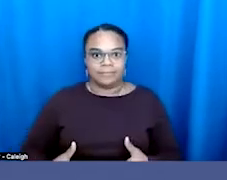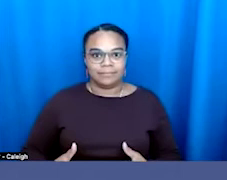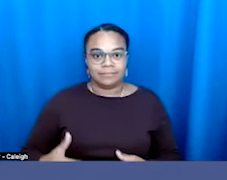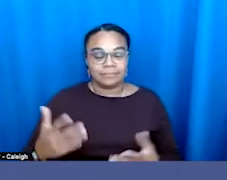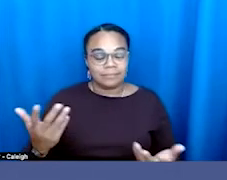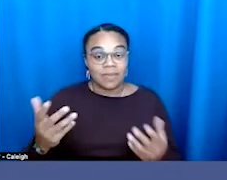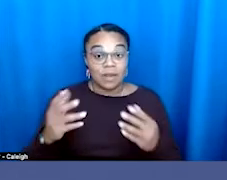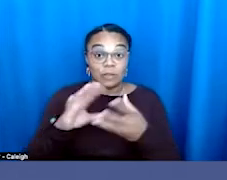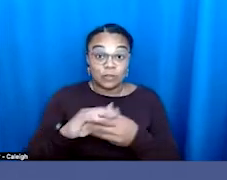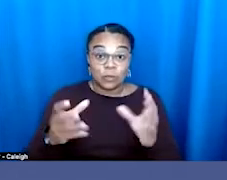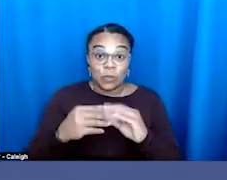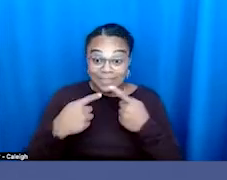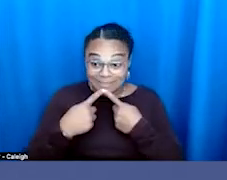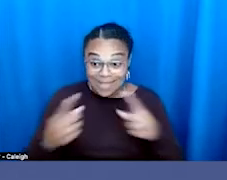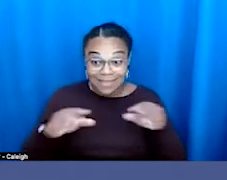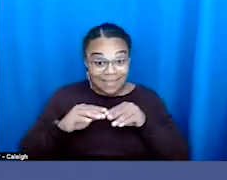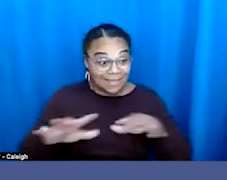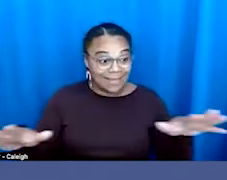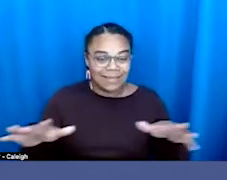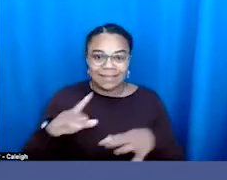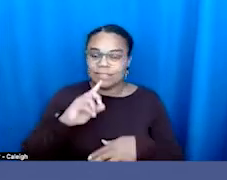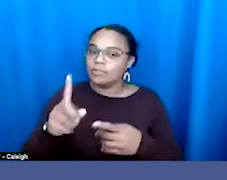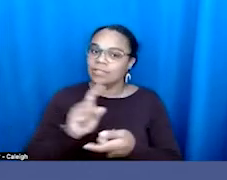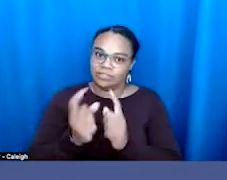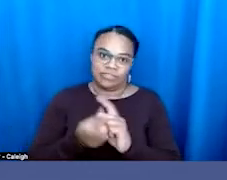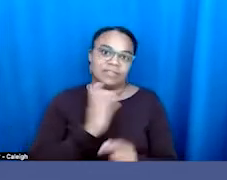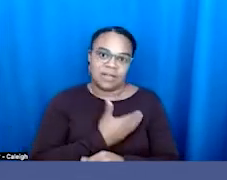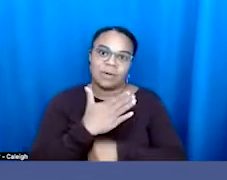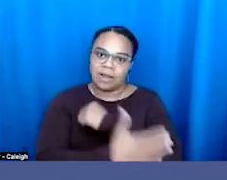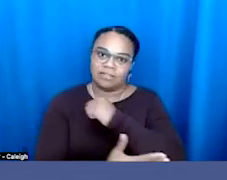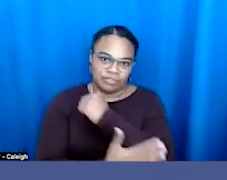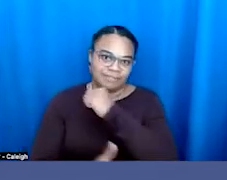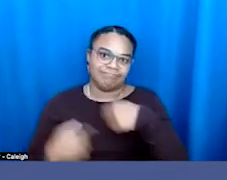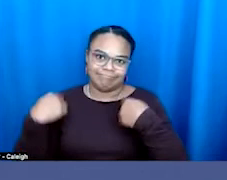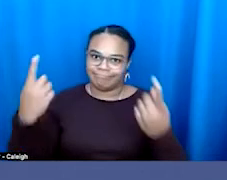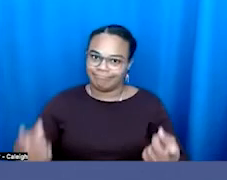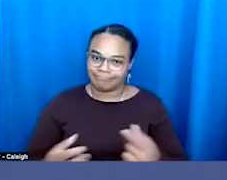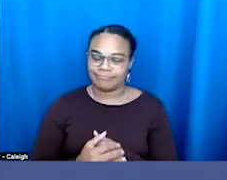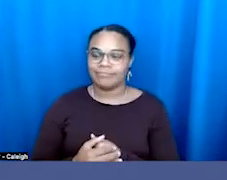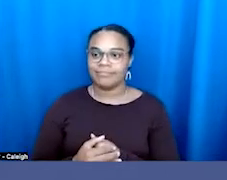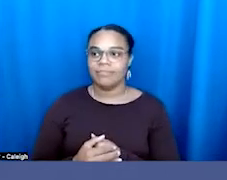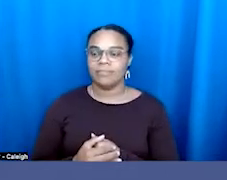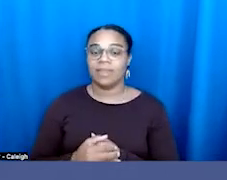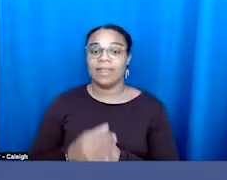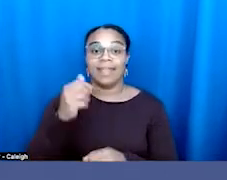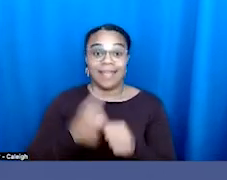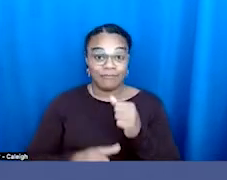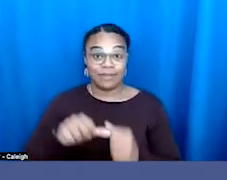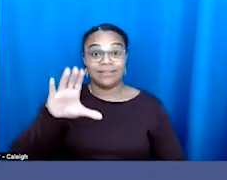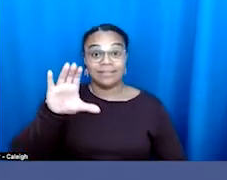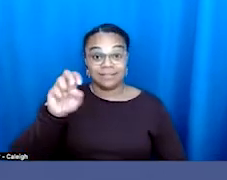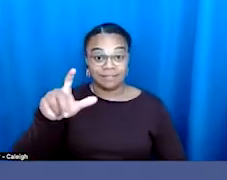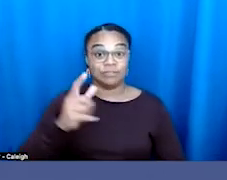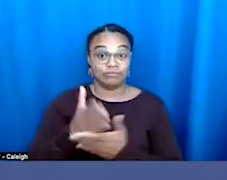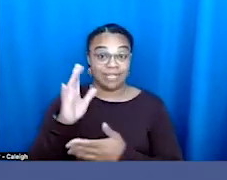has been the thing that has changed our country. Every civil rights movement has relied on us